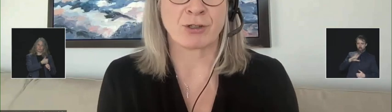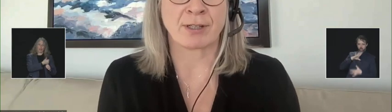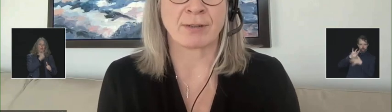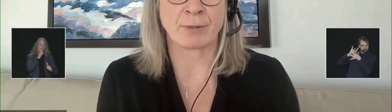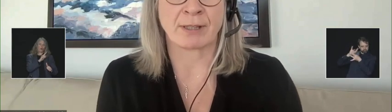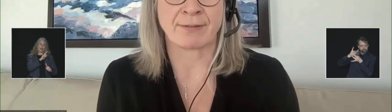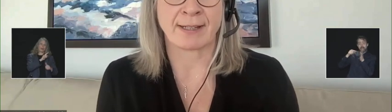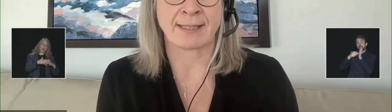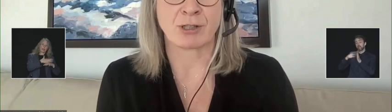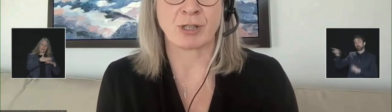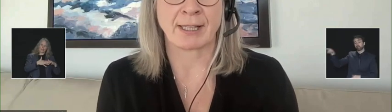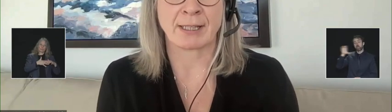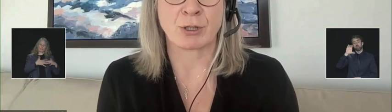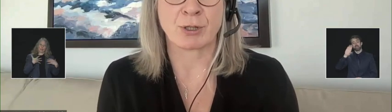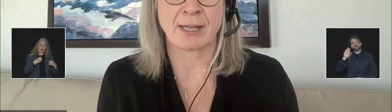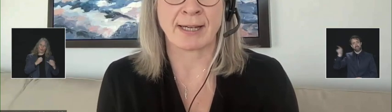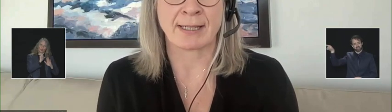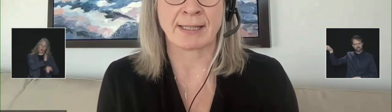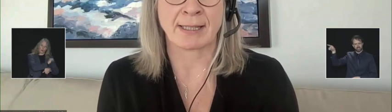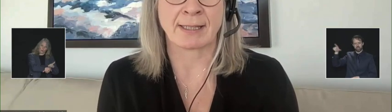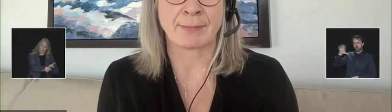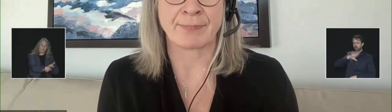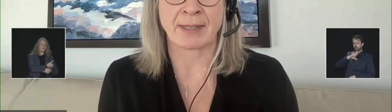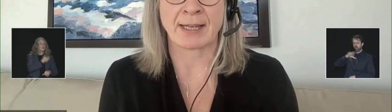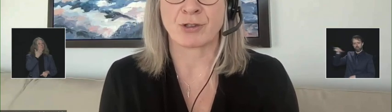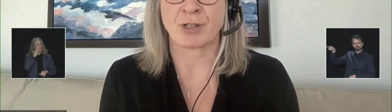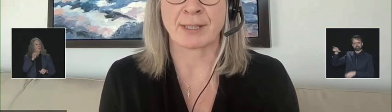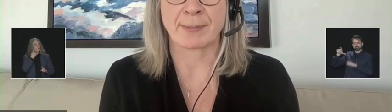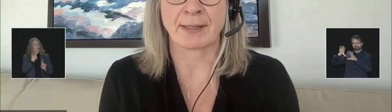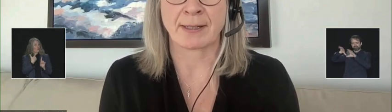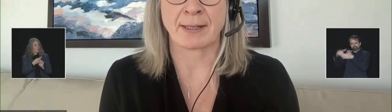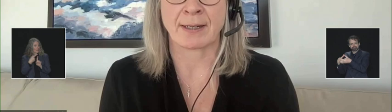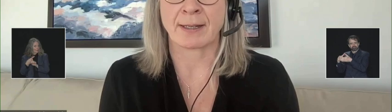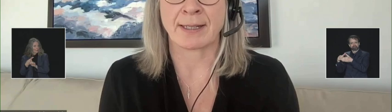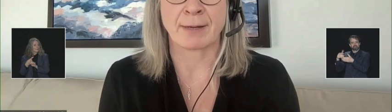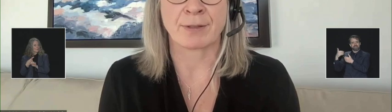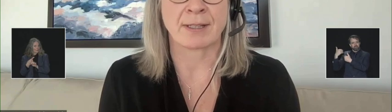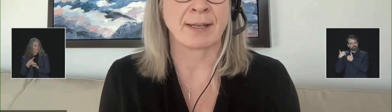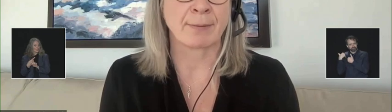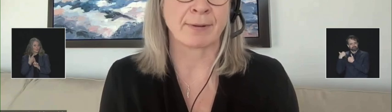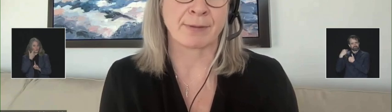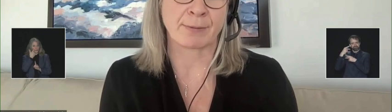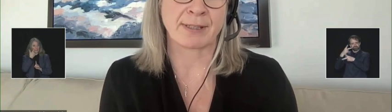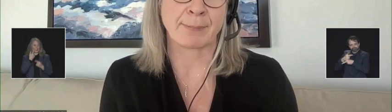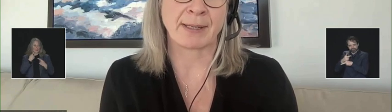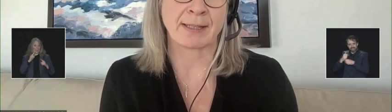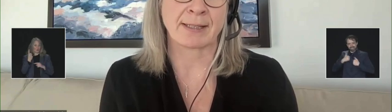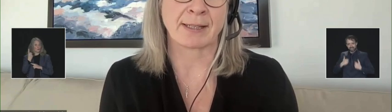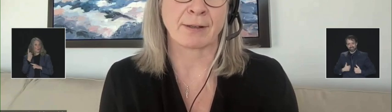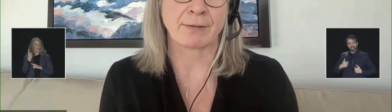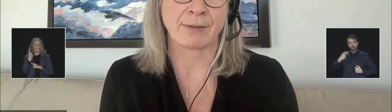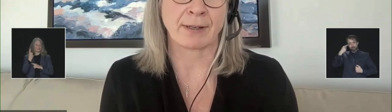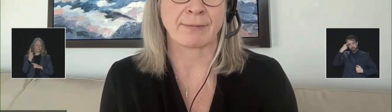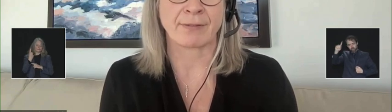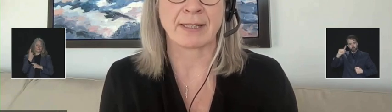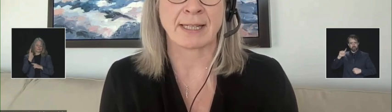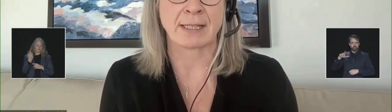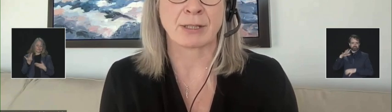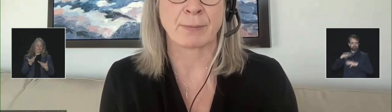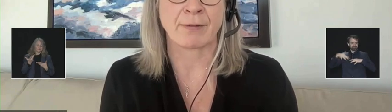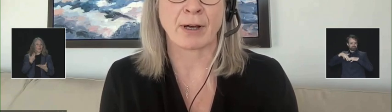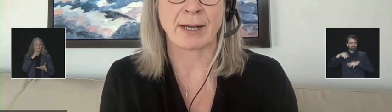vaccination, with the vaccine challenge that has just been announced, a number of the recipients of